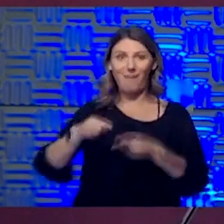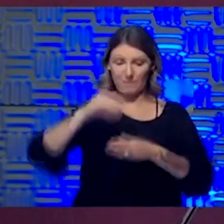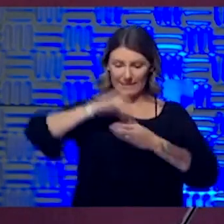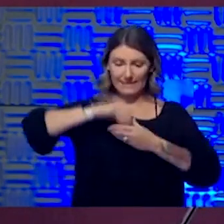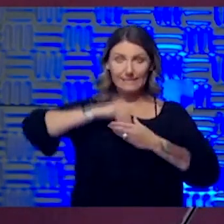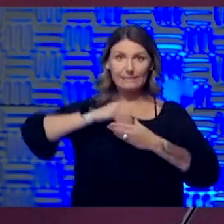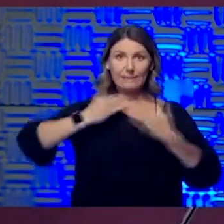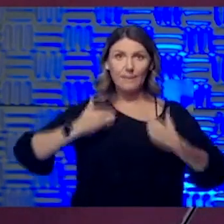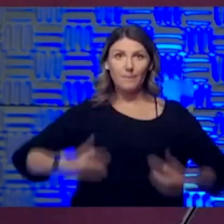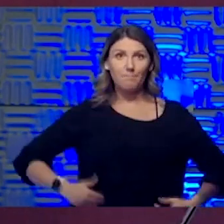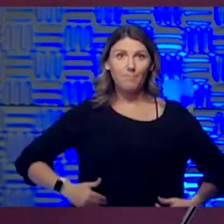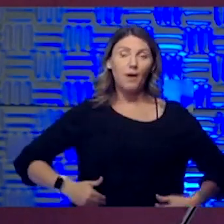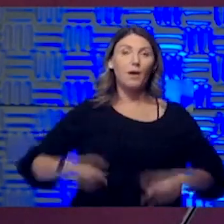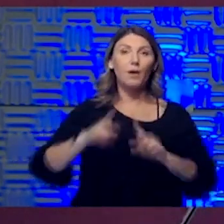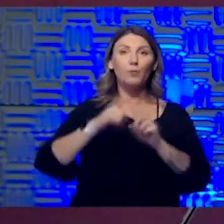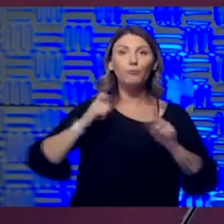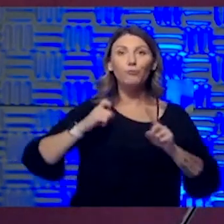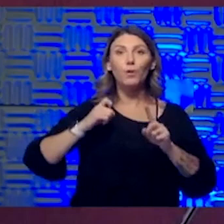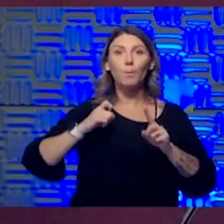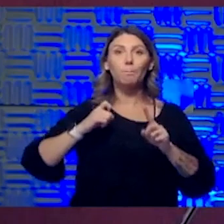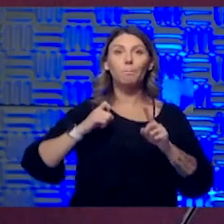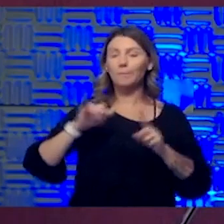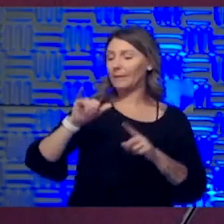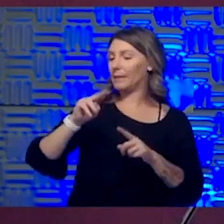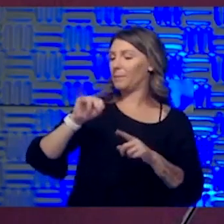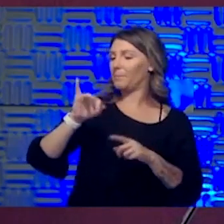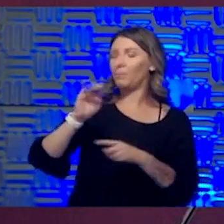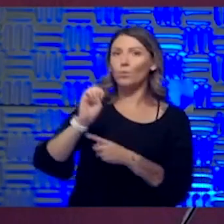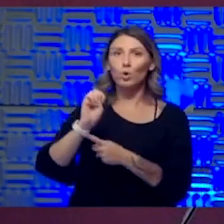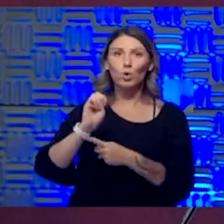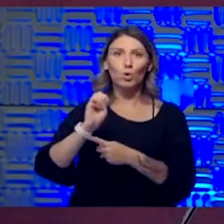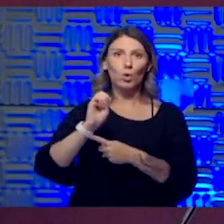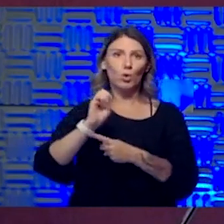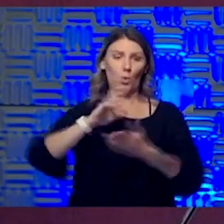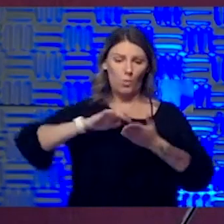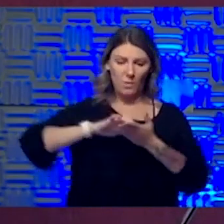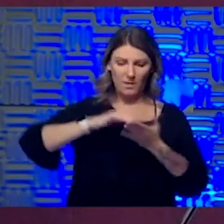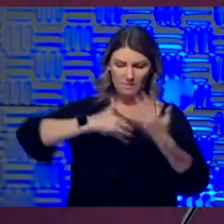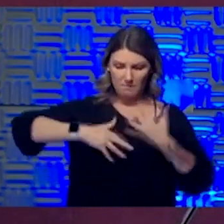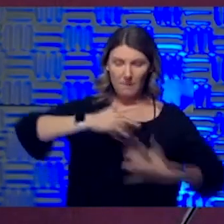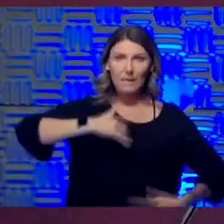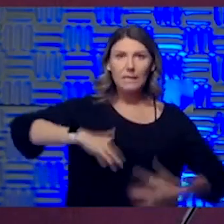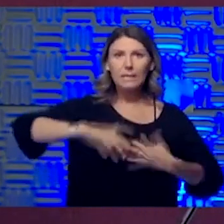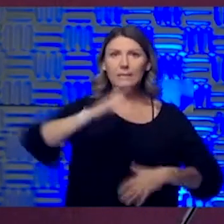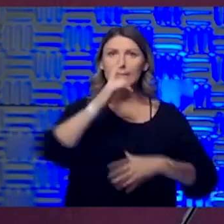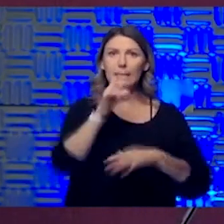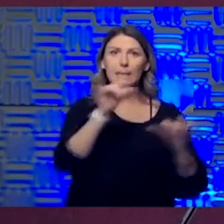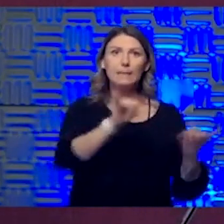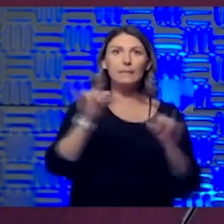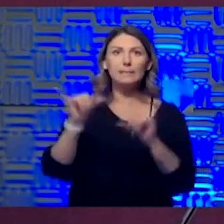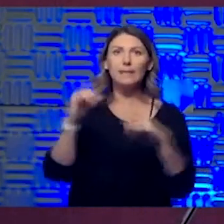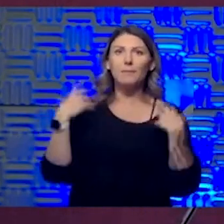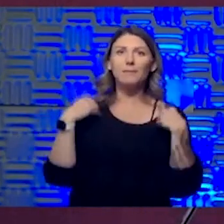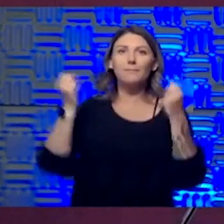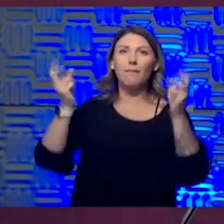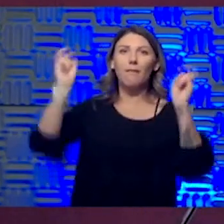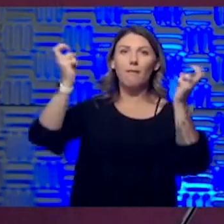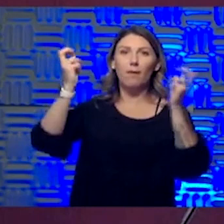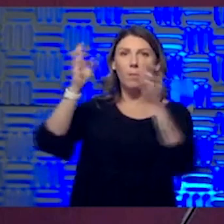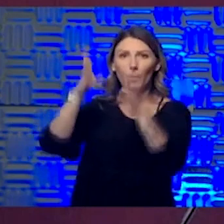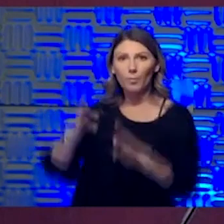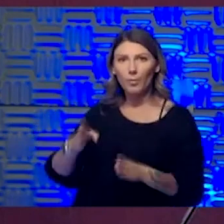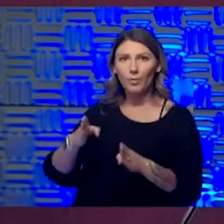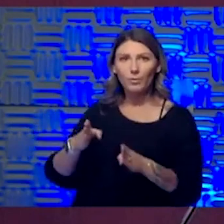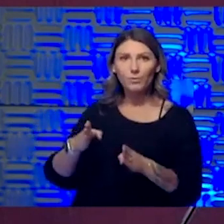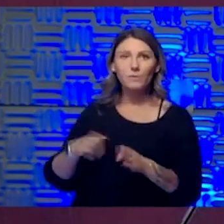from an immuno, um, competence point is not as great as a, what we call a healthy person. And, um, and, and really